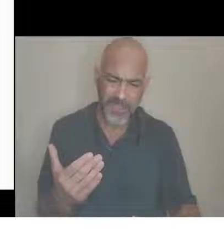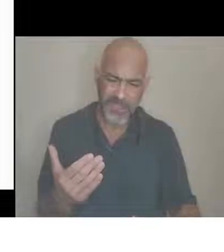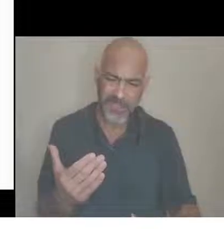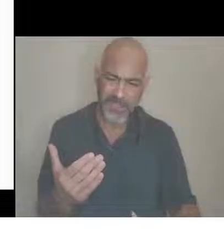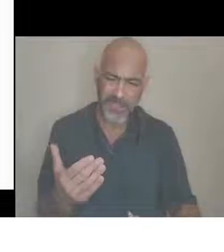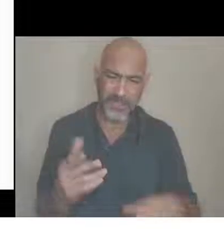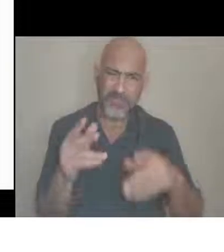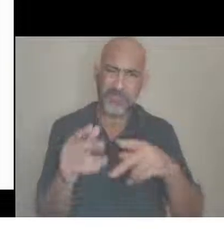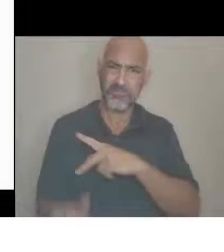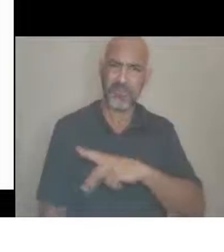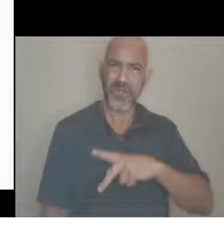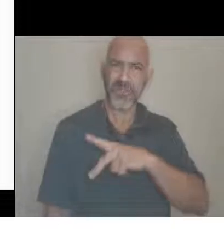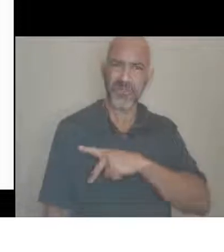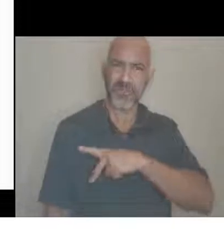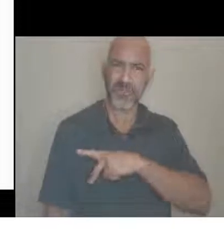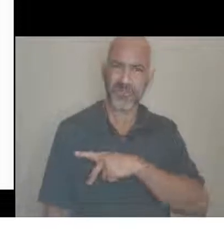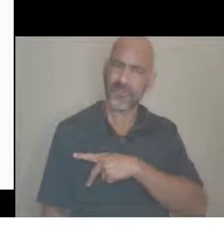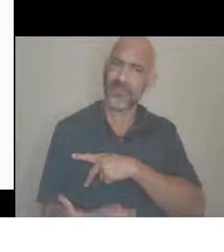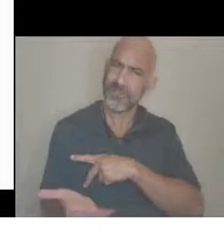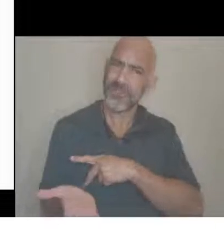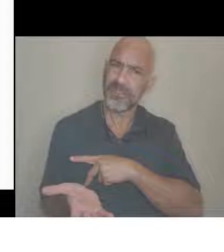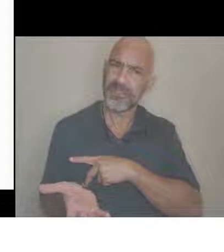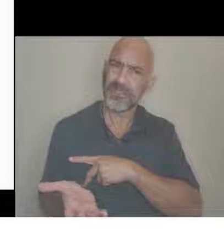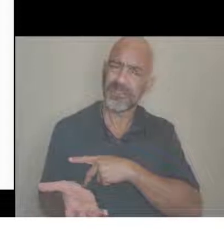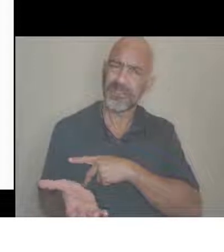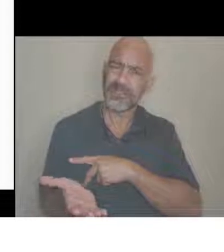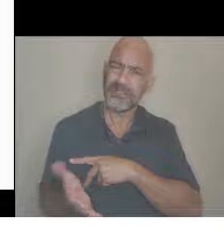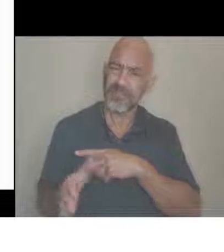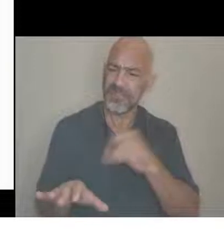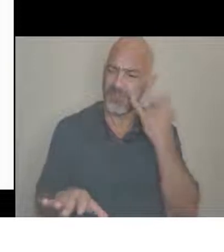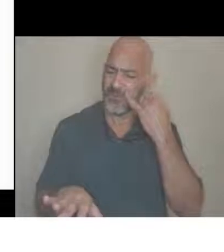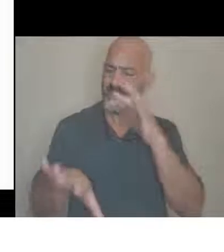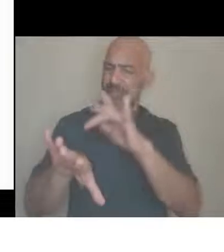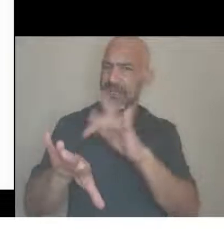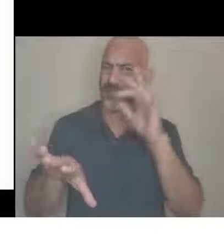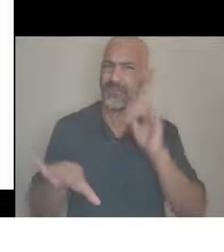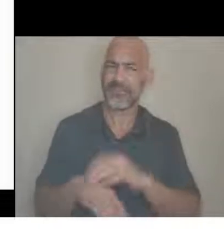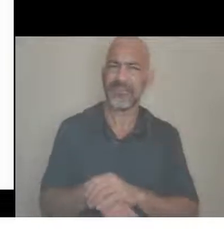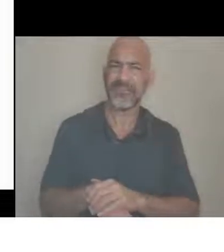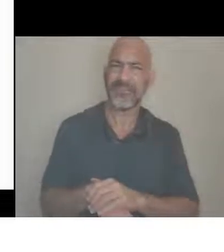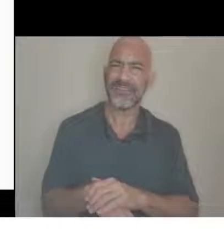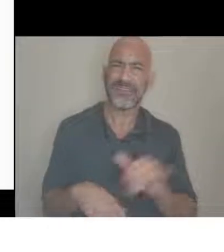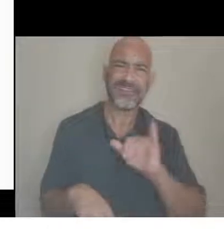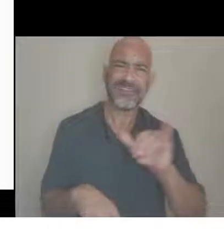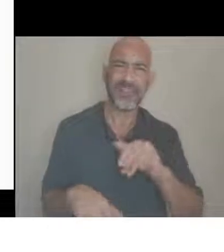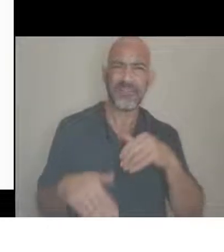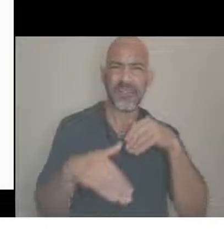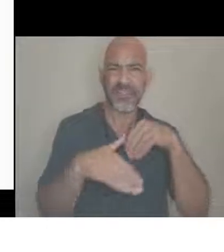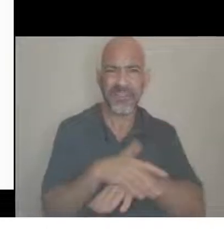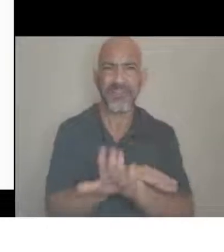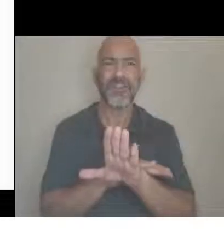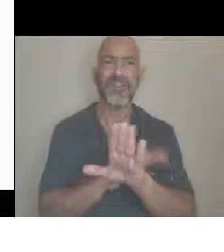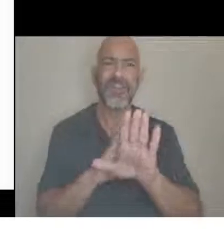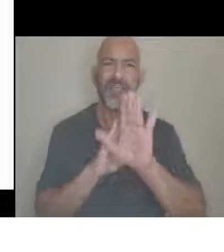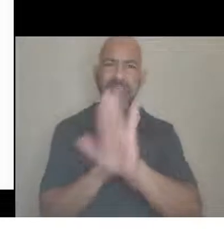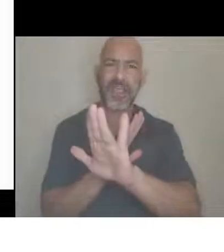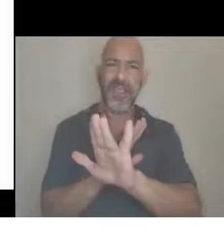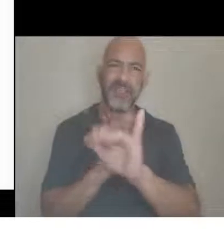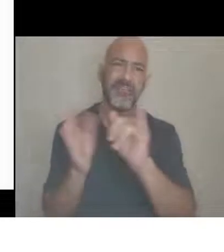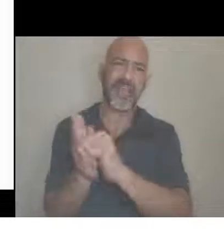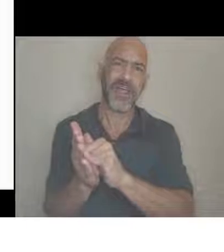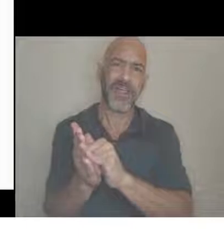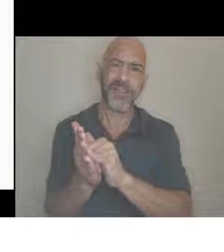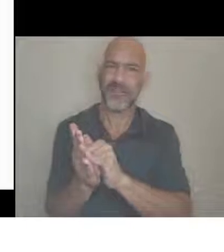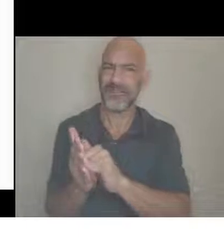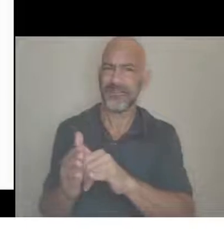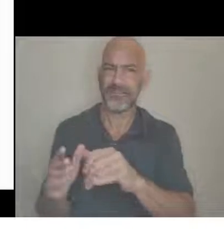you're basically, you know, invading that person's personal space, unless you have that relationship with them, where